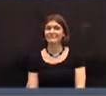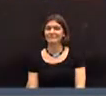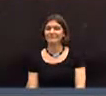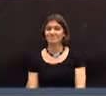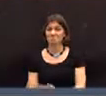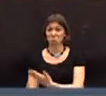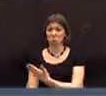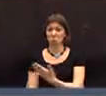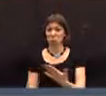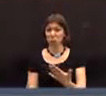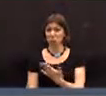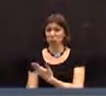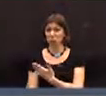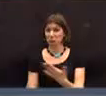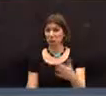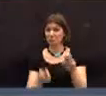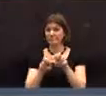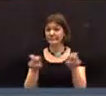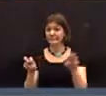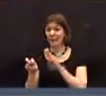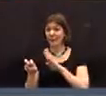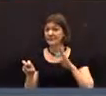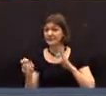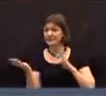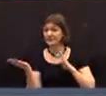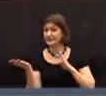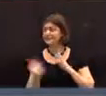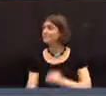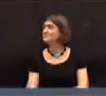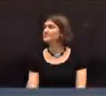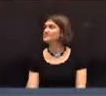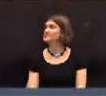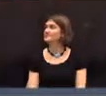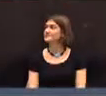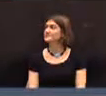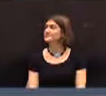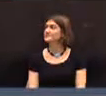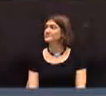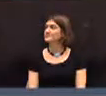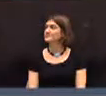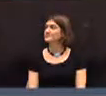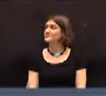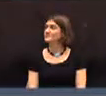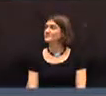Is there a member of the administration that would like to respond to Dr. Slowinski's comments?